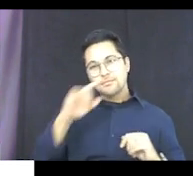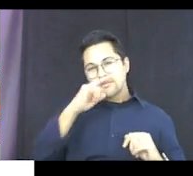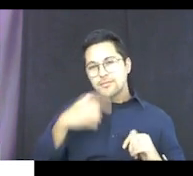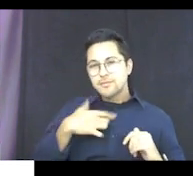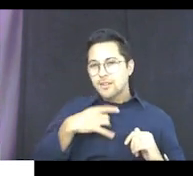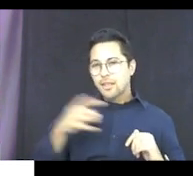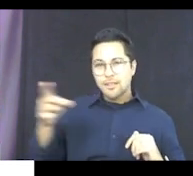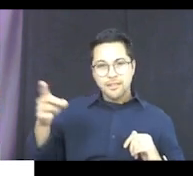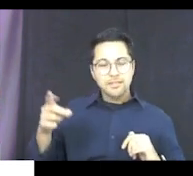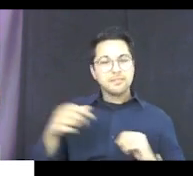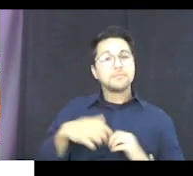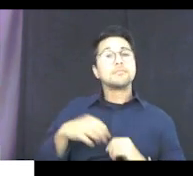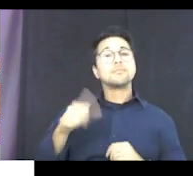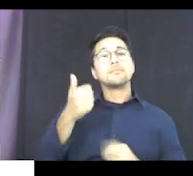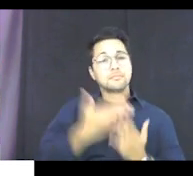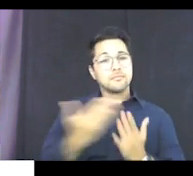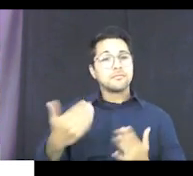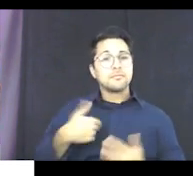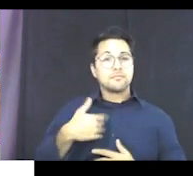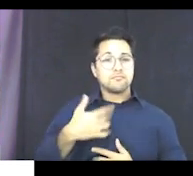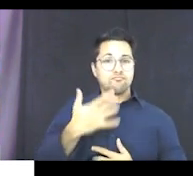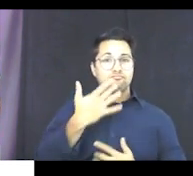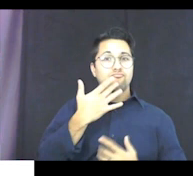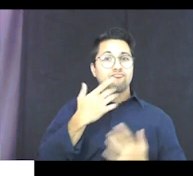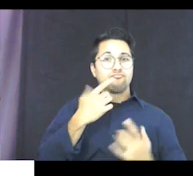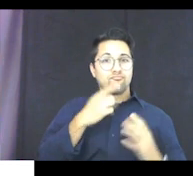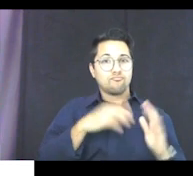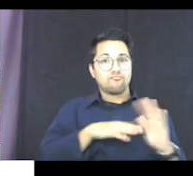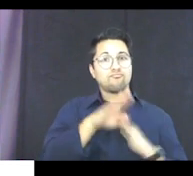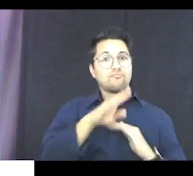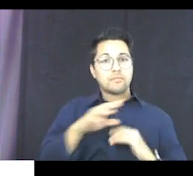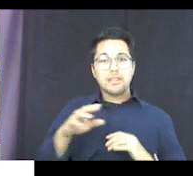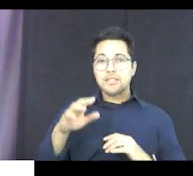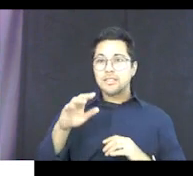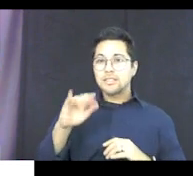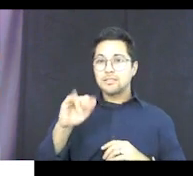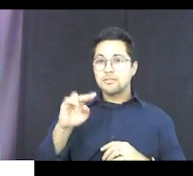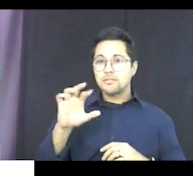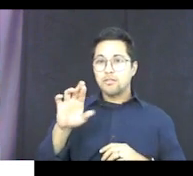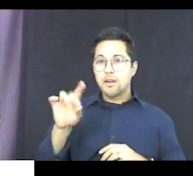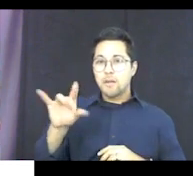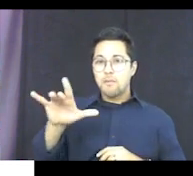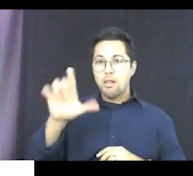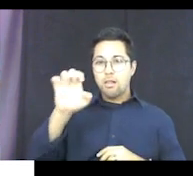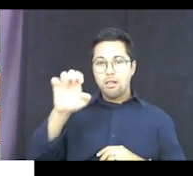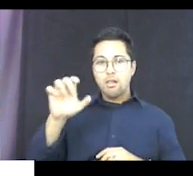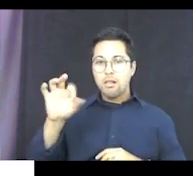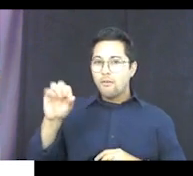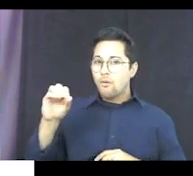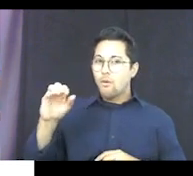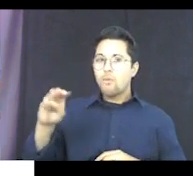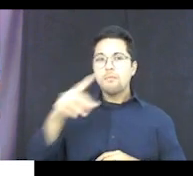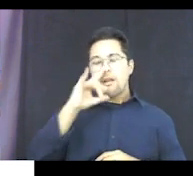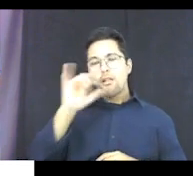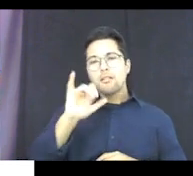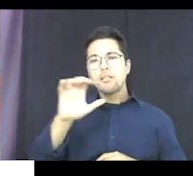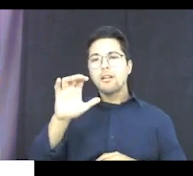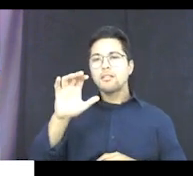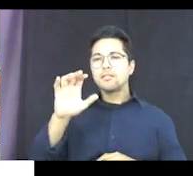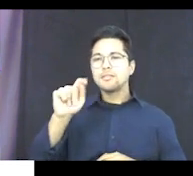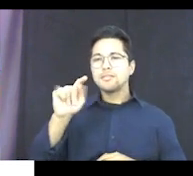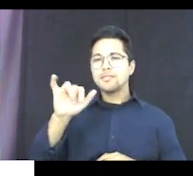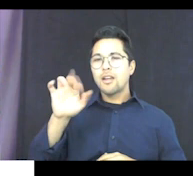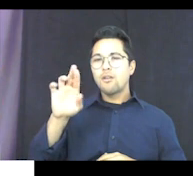texture. Another thing that we've had a lot of luck with is this incredible foam. So it, again, looks kind of like styrofoam, like little